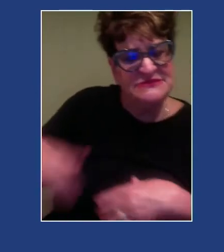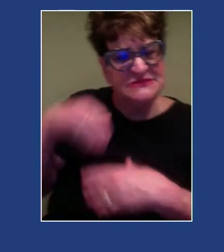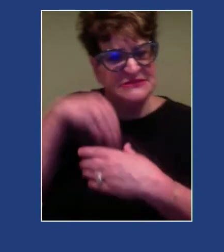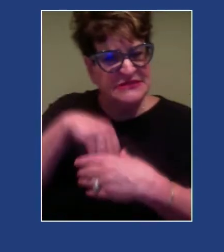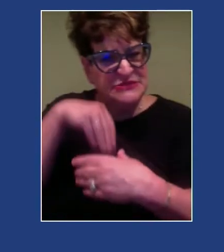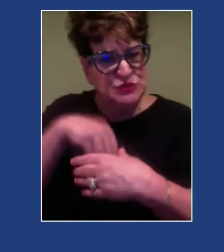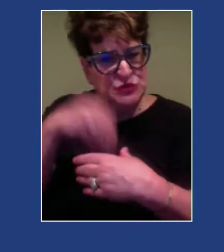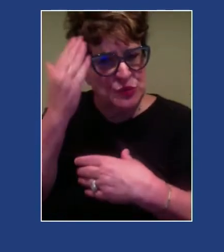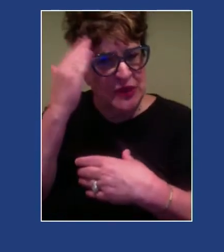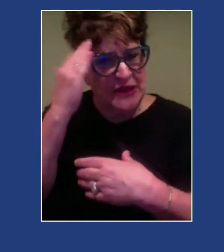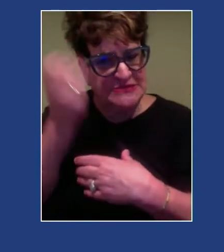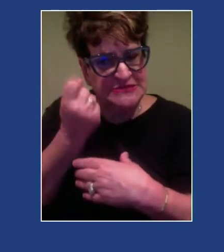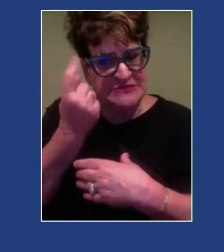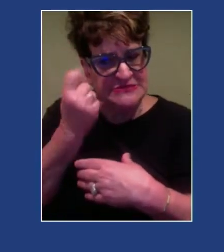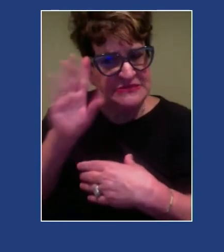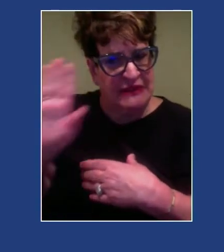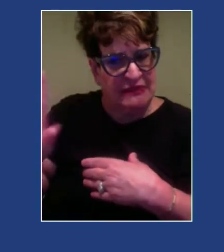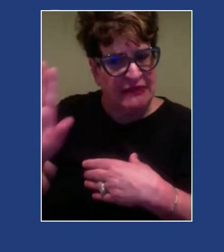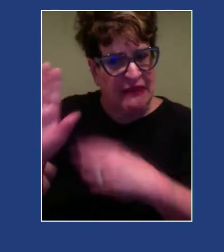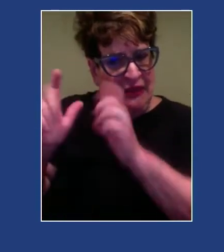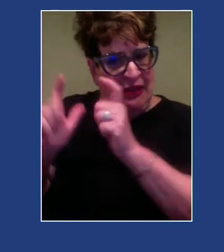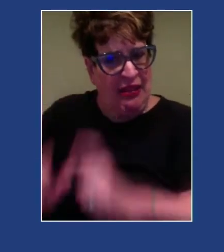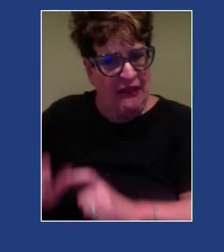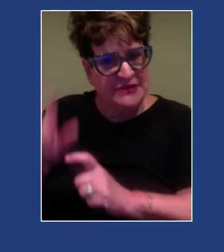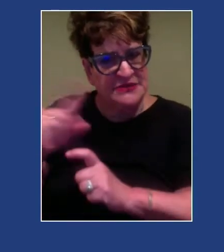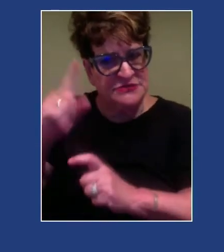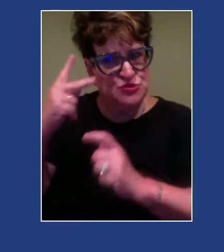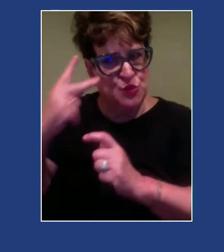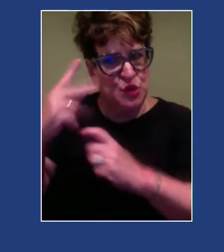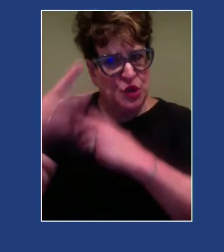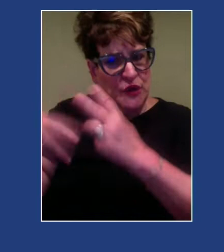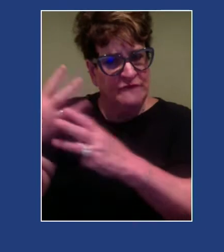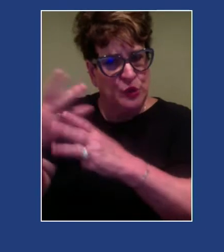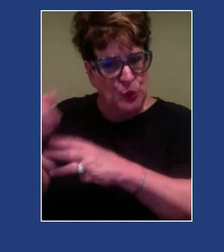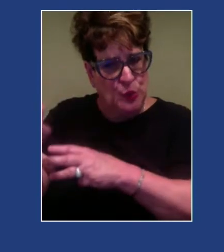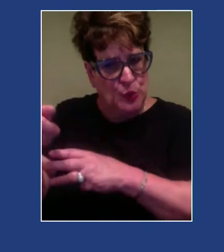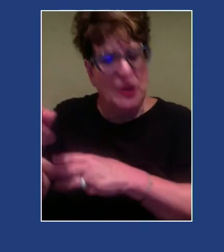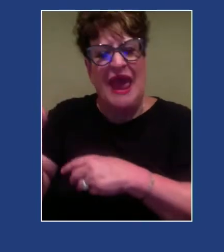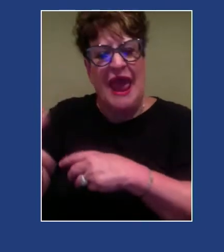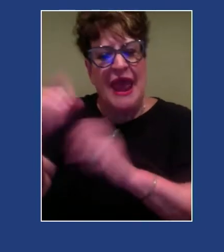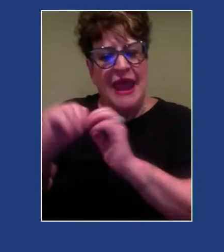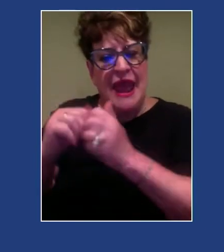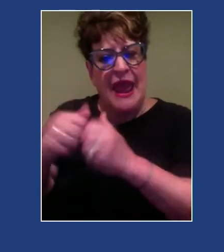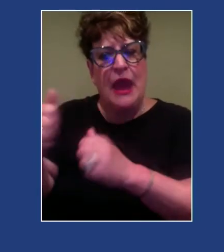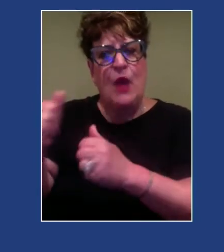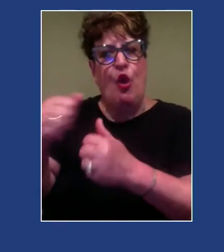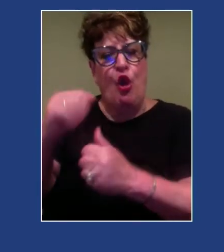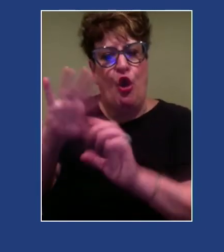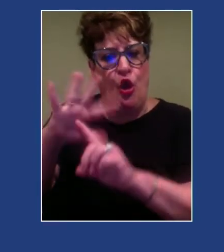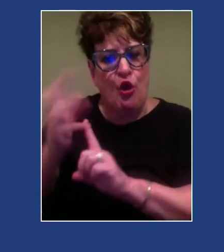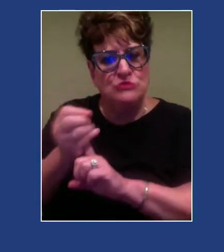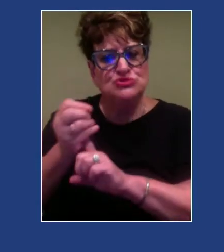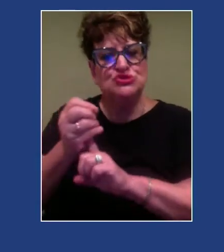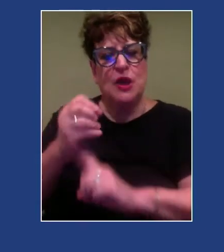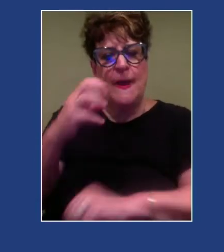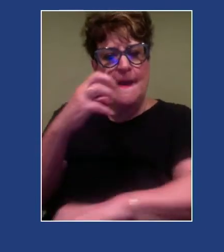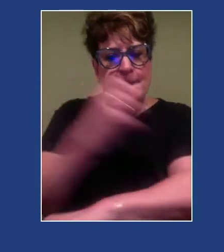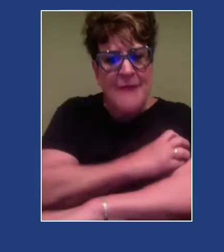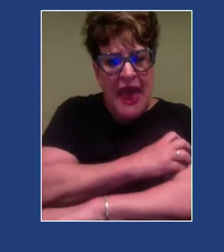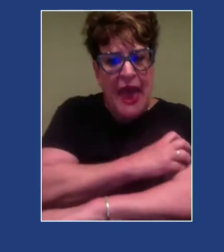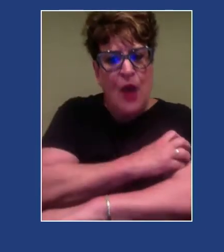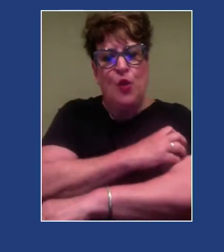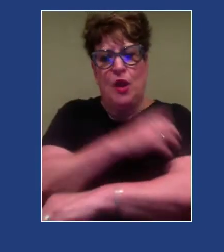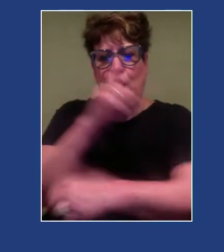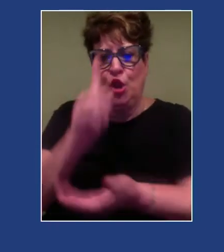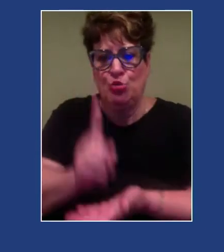understanding of their client's worldview and subsequently the ways in which culture, power, privilege, and oppression influence the